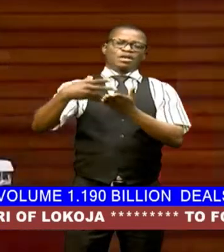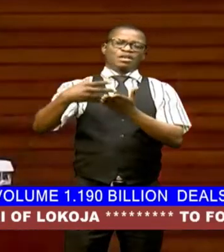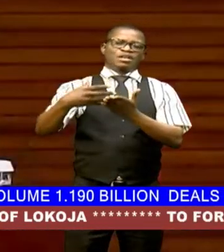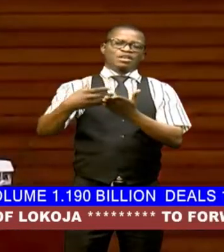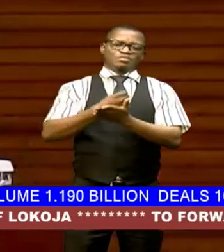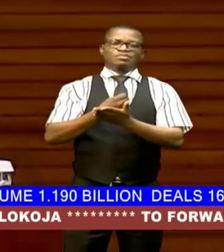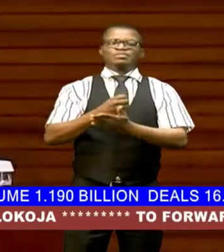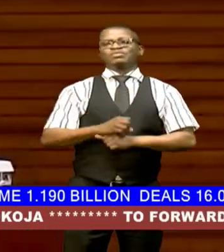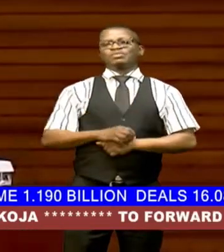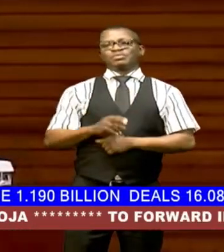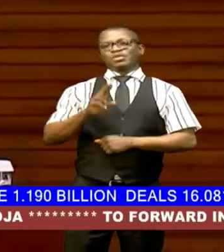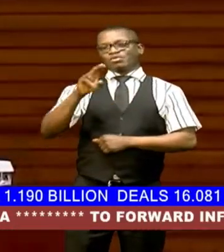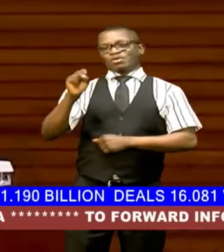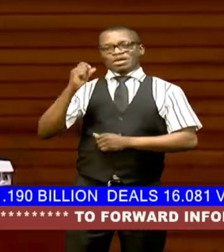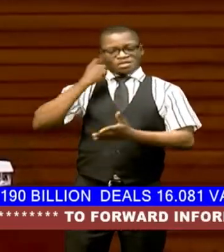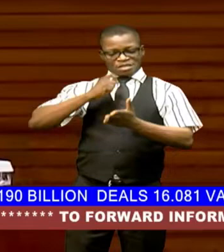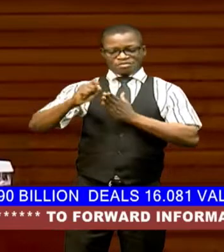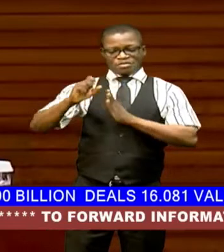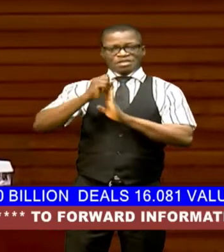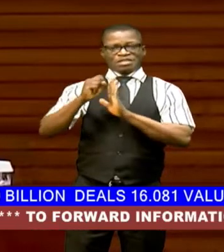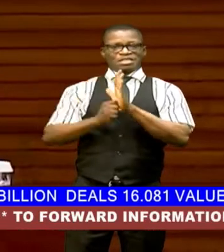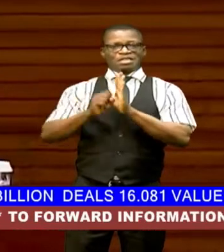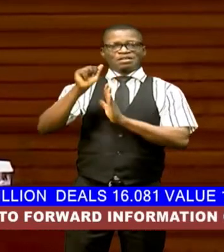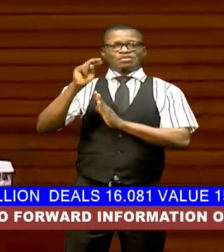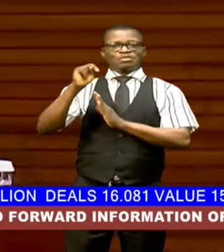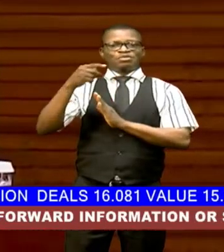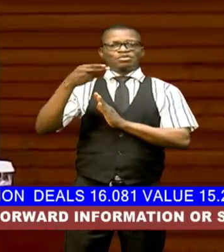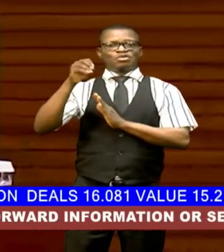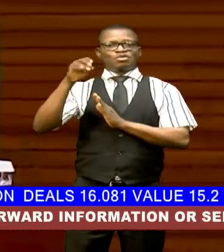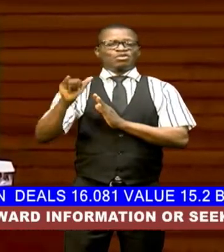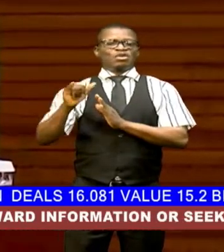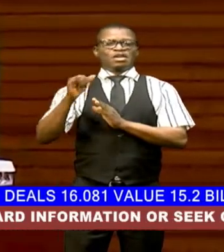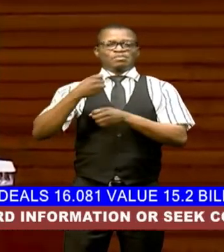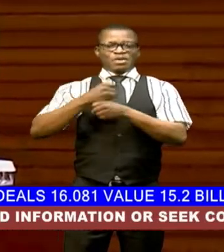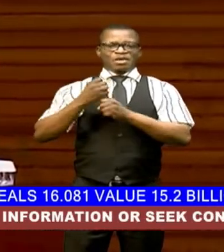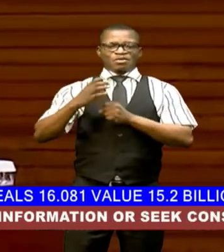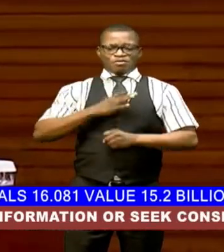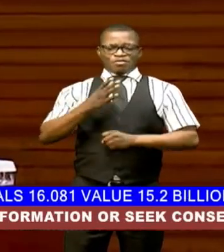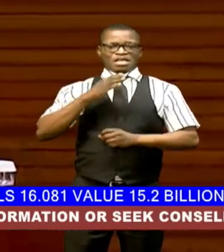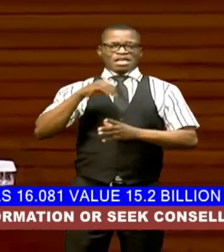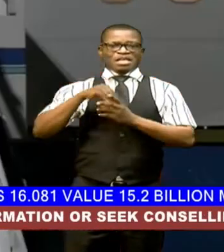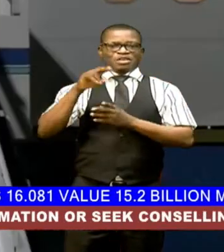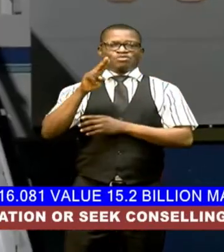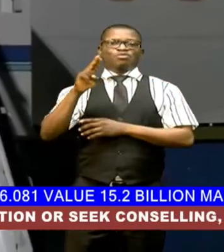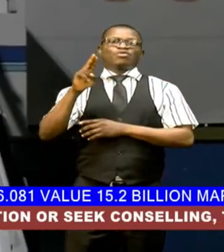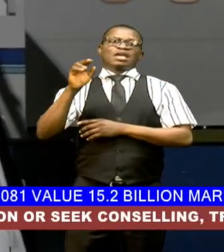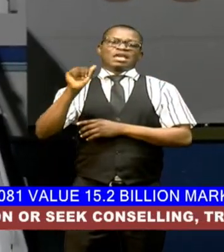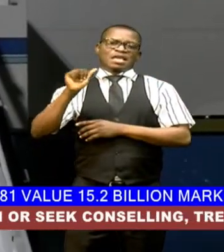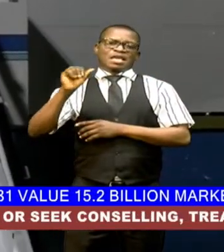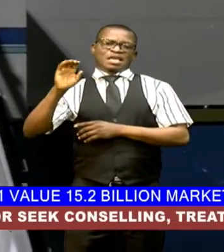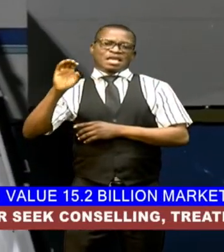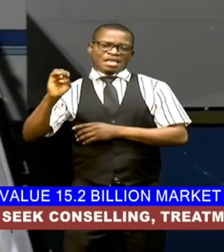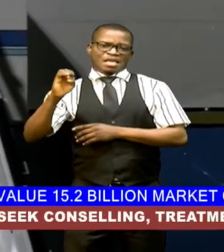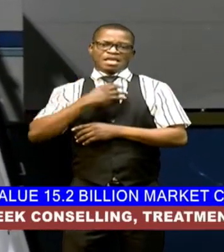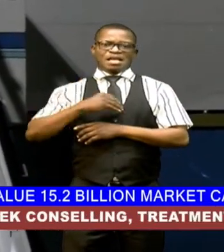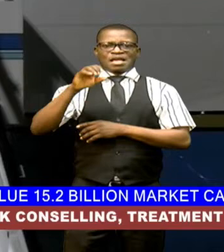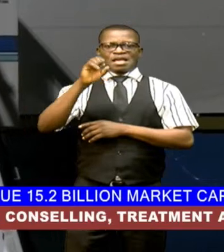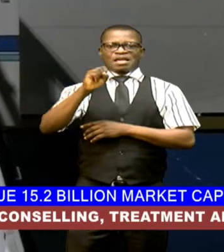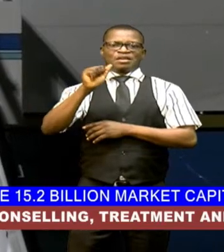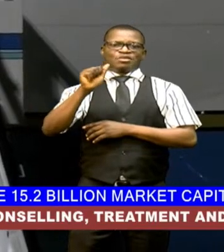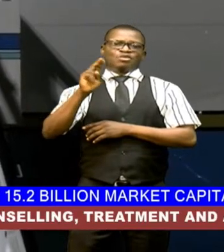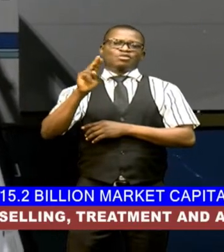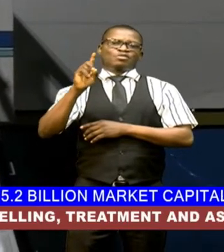u.s secretary of state anthony blinken meet with officials in the united arab emirate and saudi arabia on